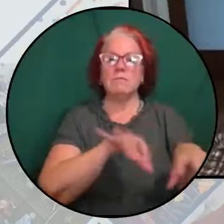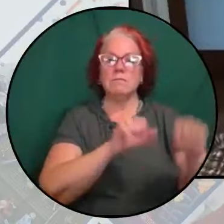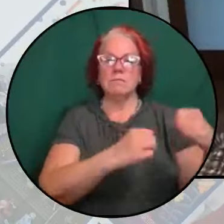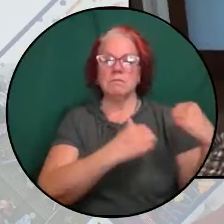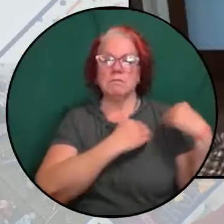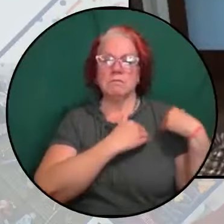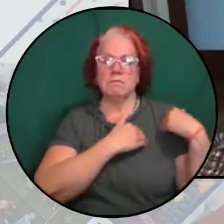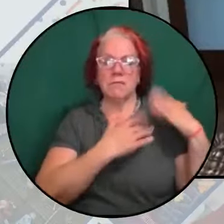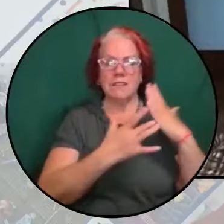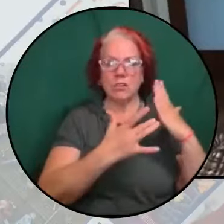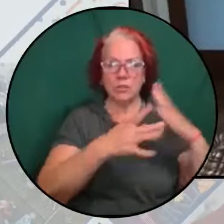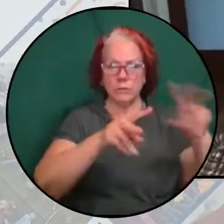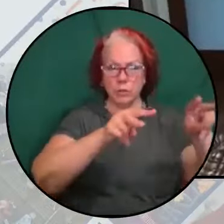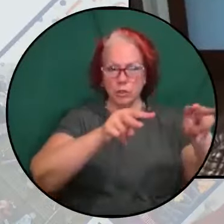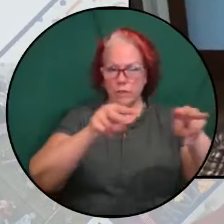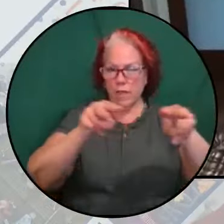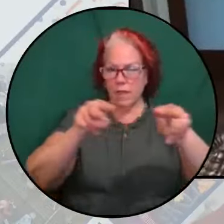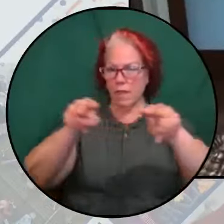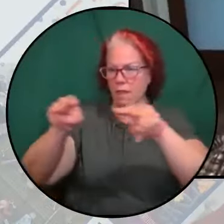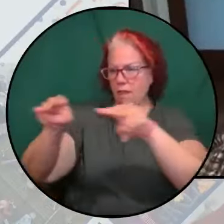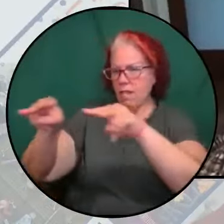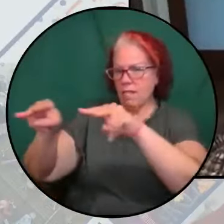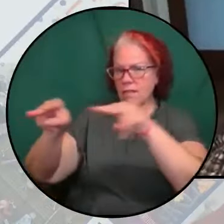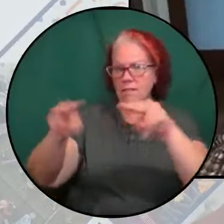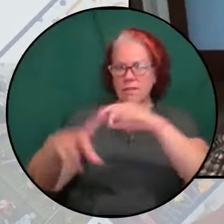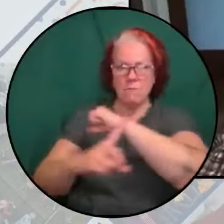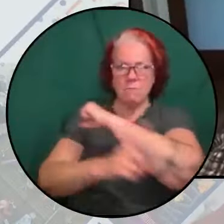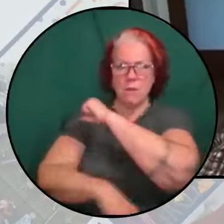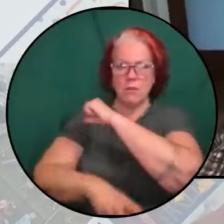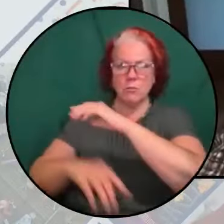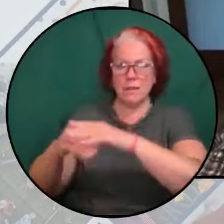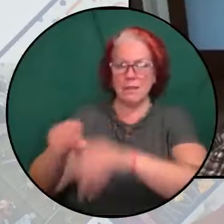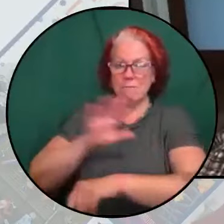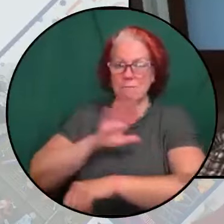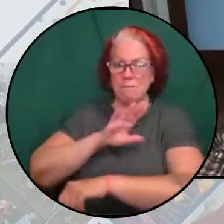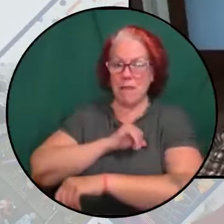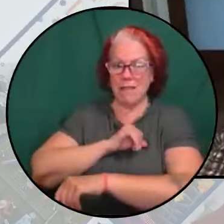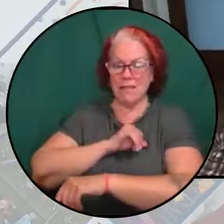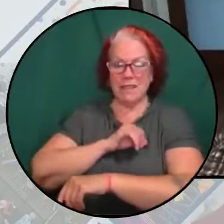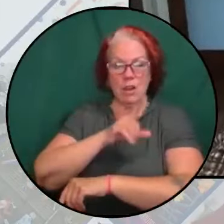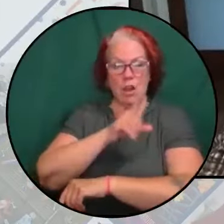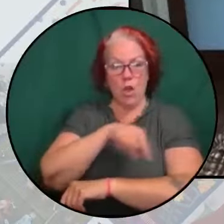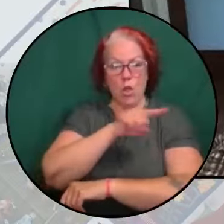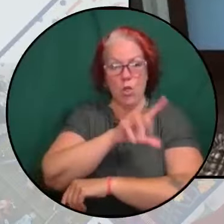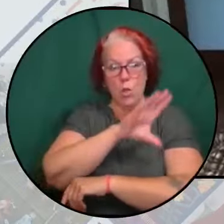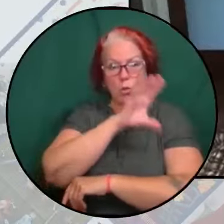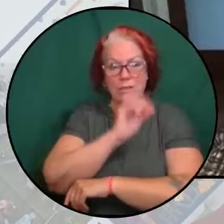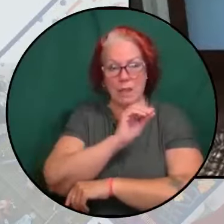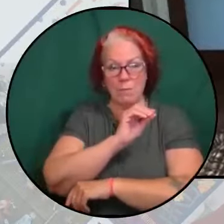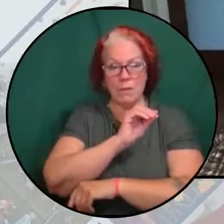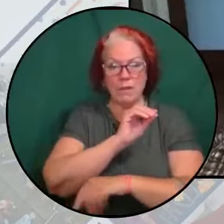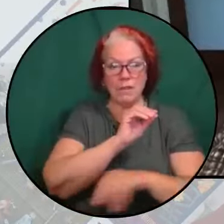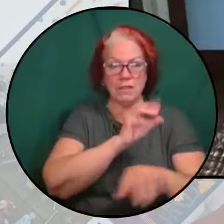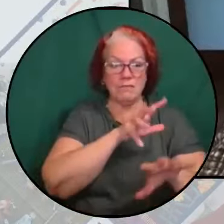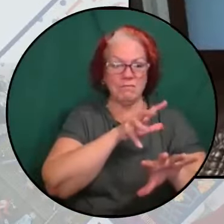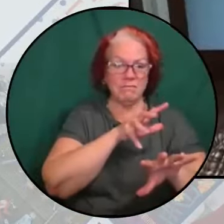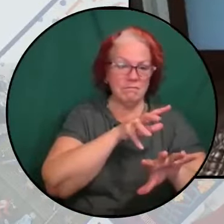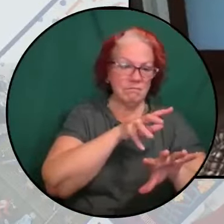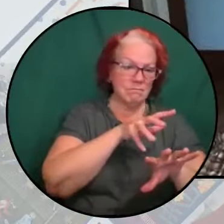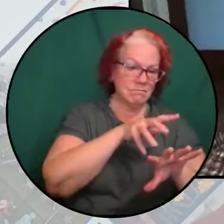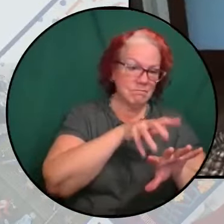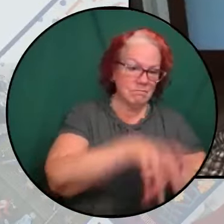of surveillance and punishment in Palestine were deeply embedded in the same